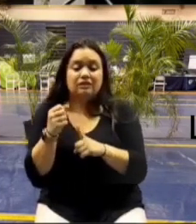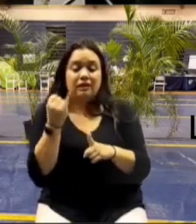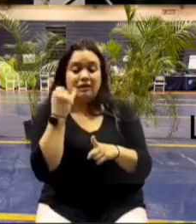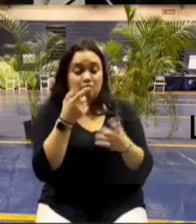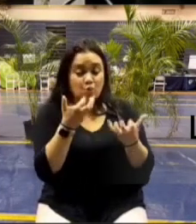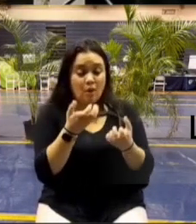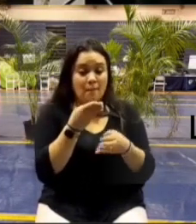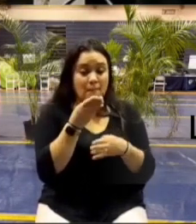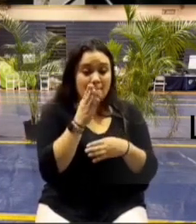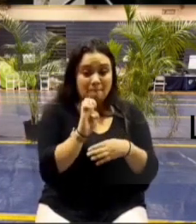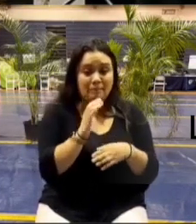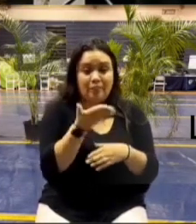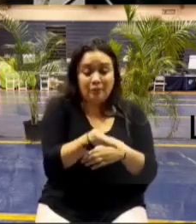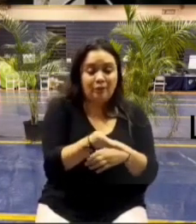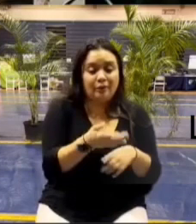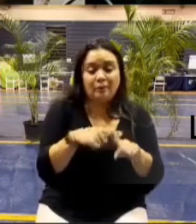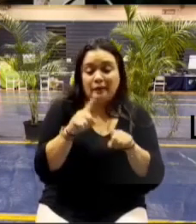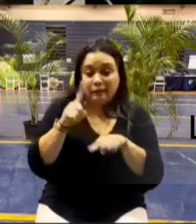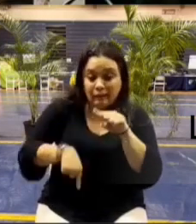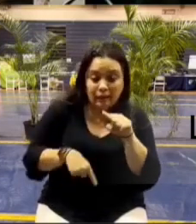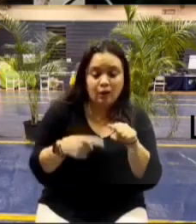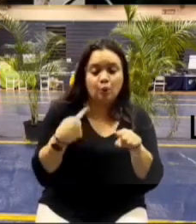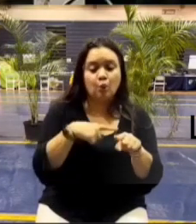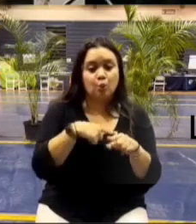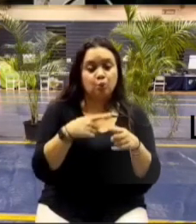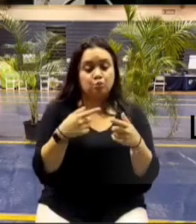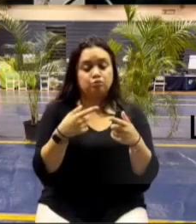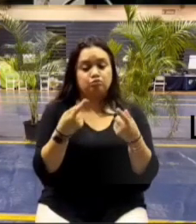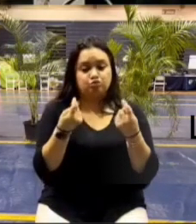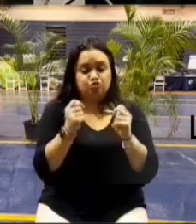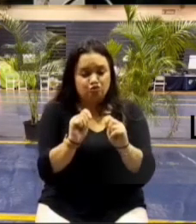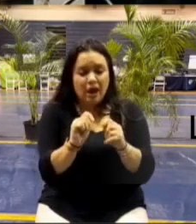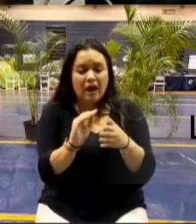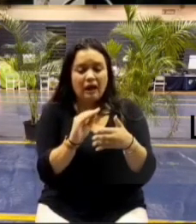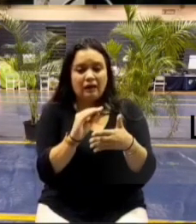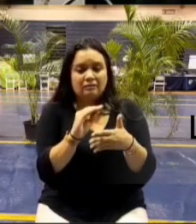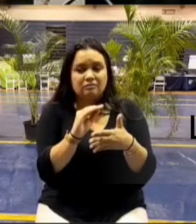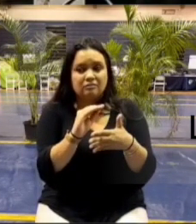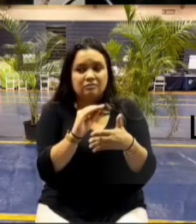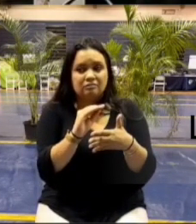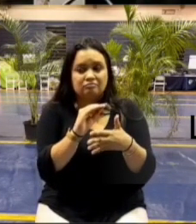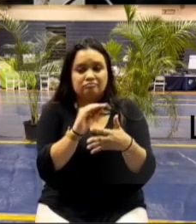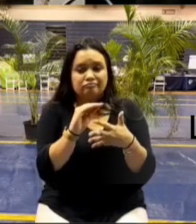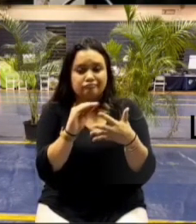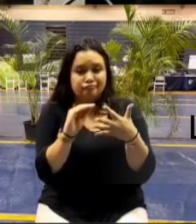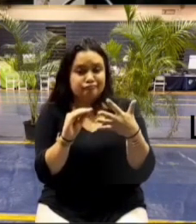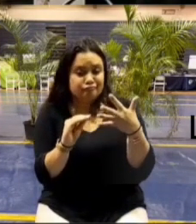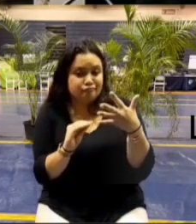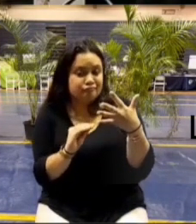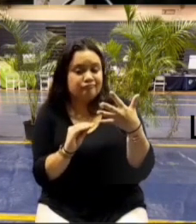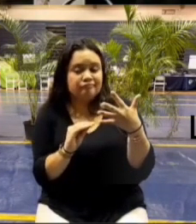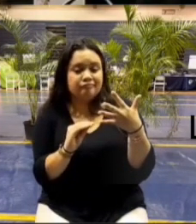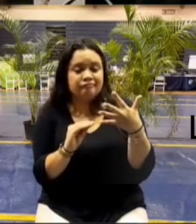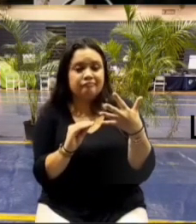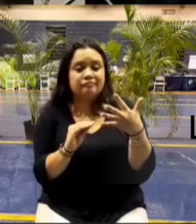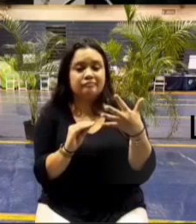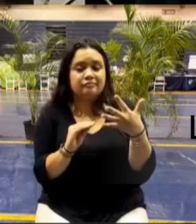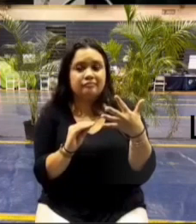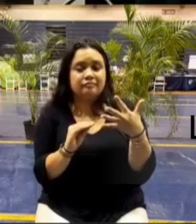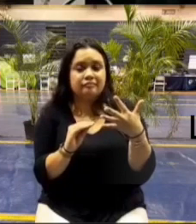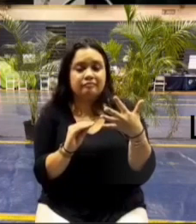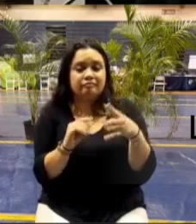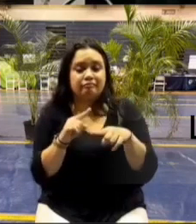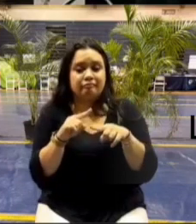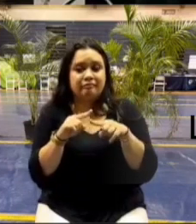want to be there you can't be there we will try to move you down the batting order continuing on